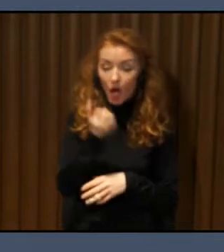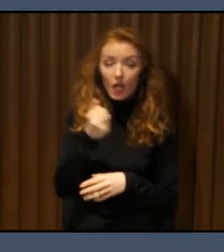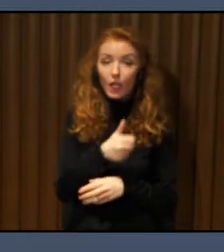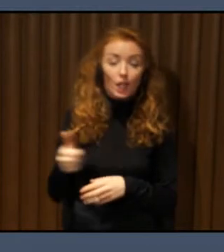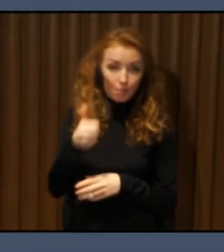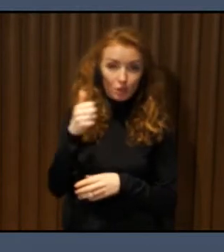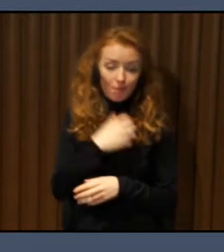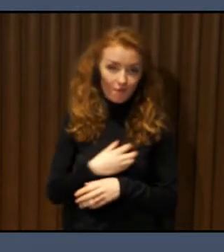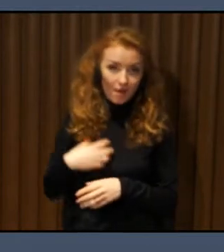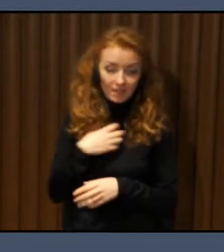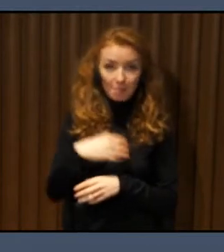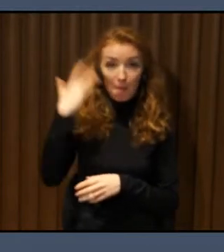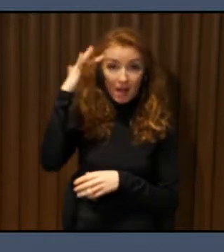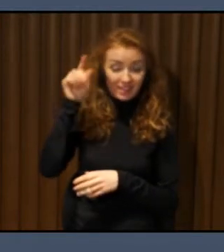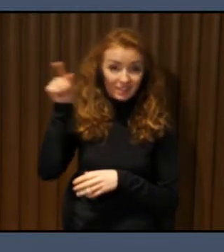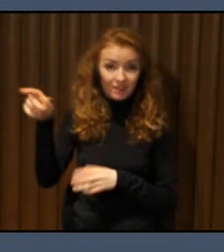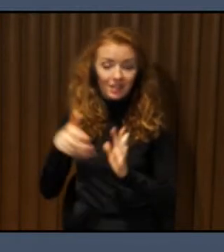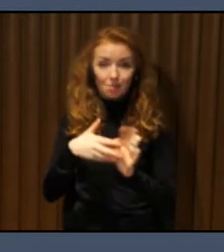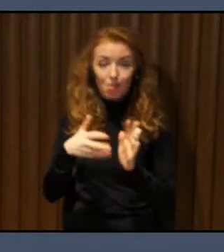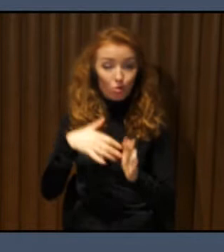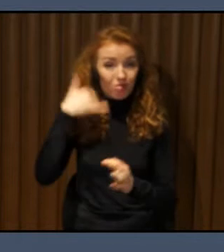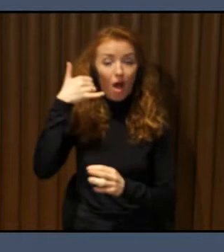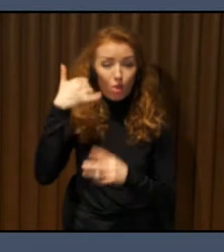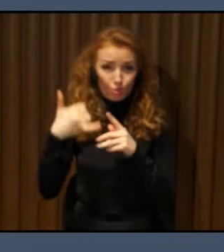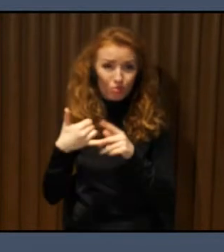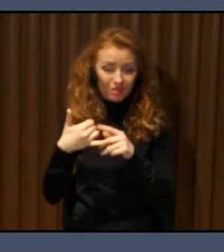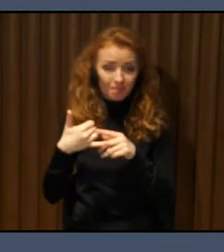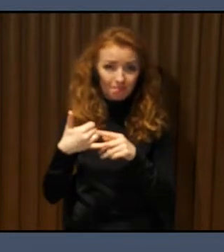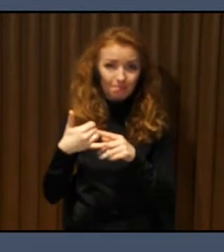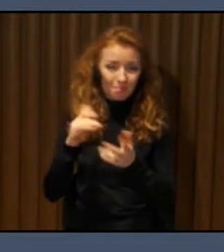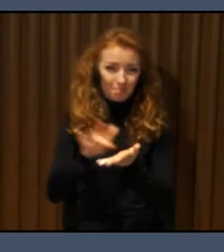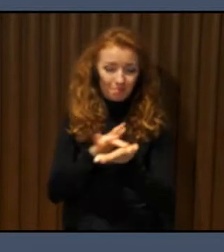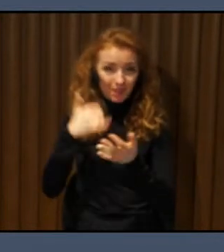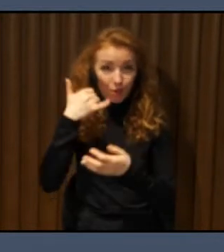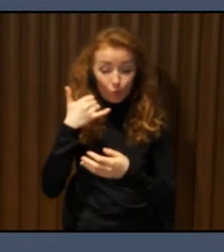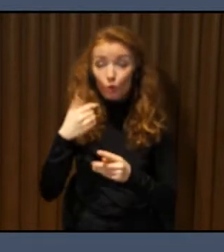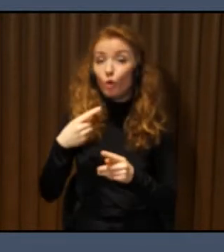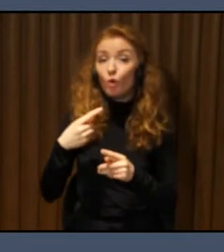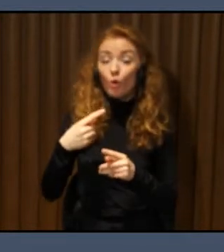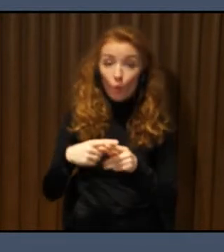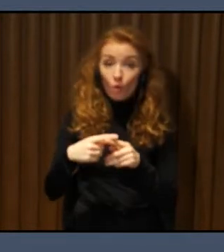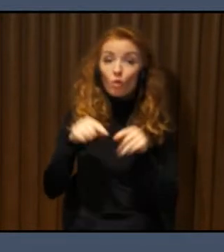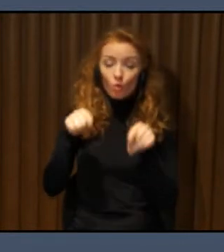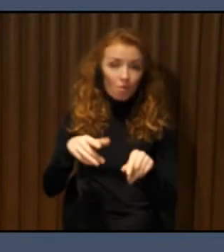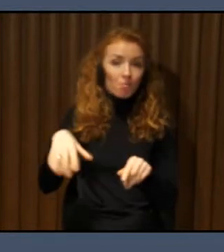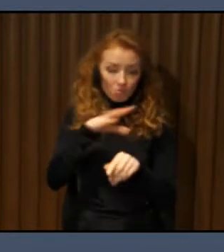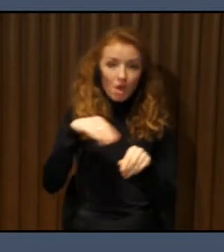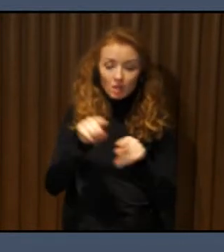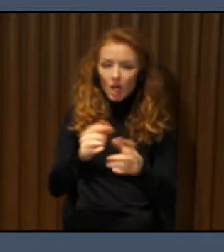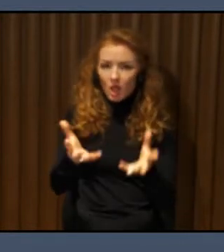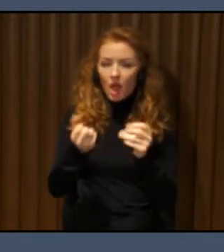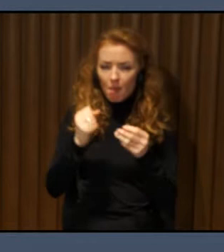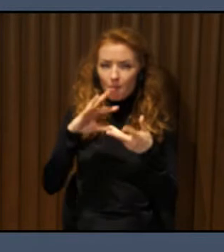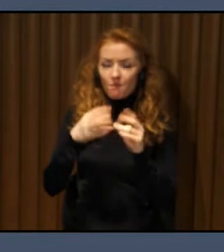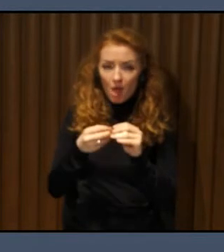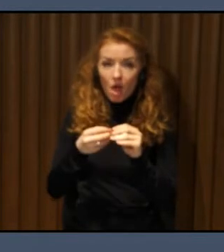real key to accessibility. And just to finish on this general introduction before talking about New York, our vision of